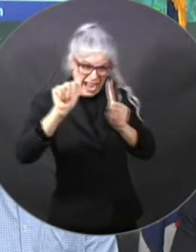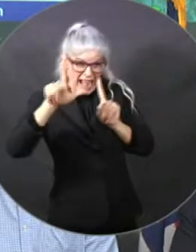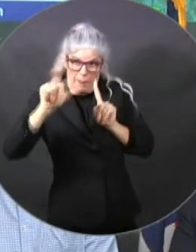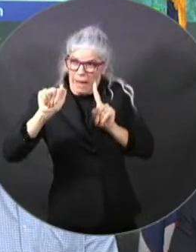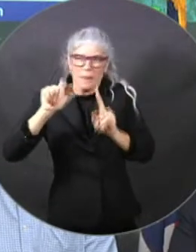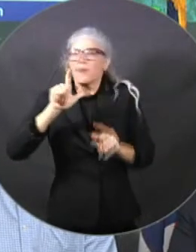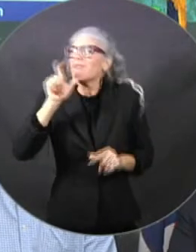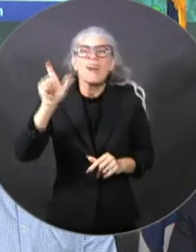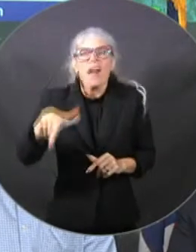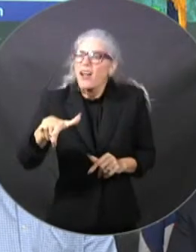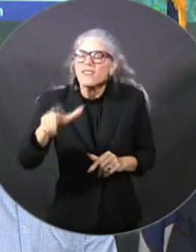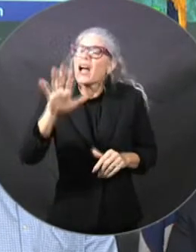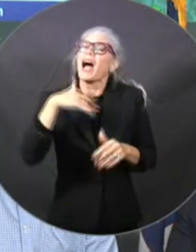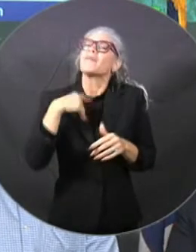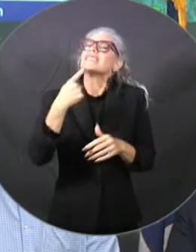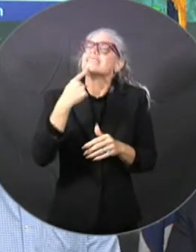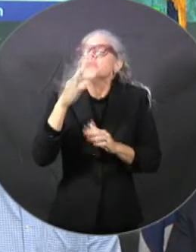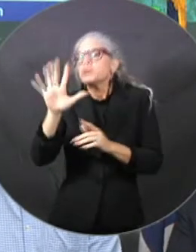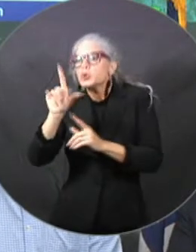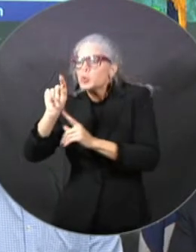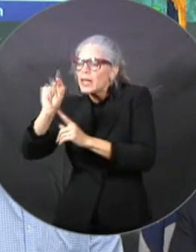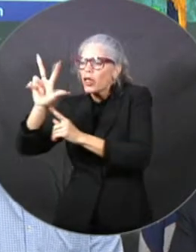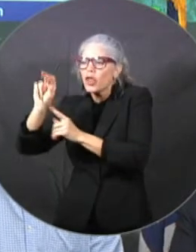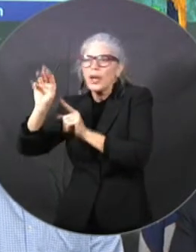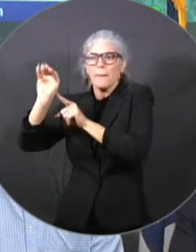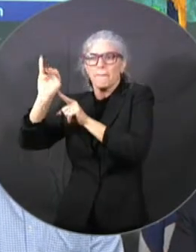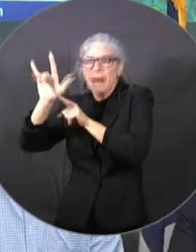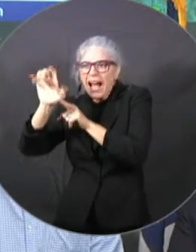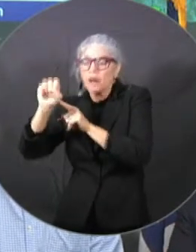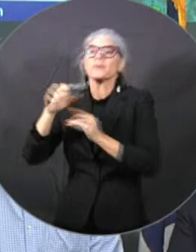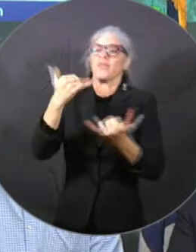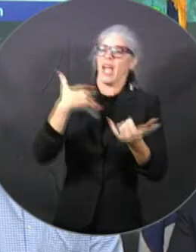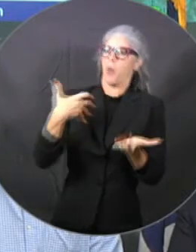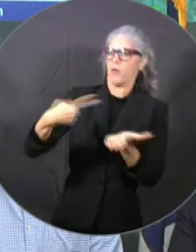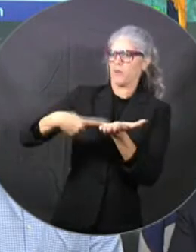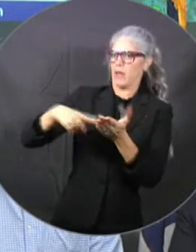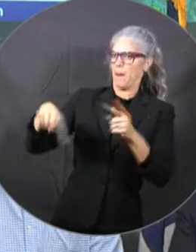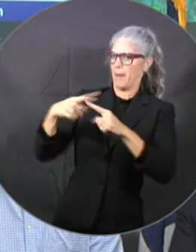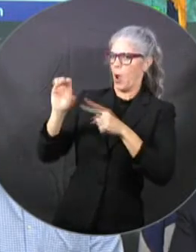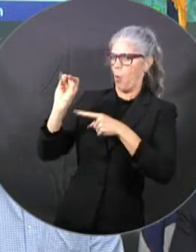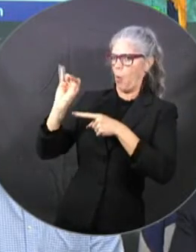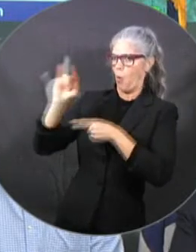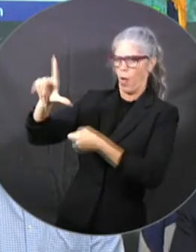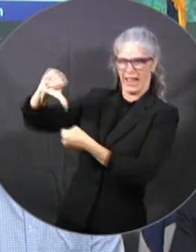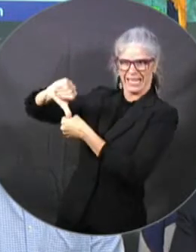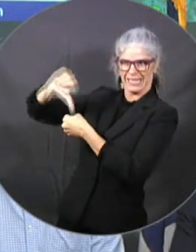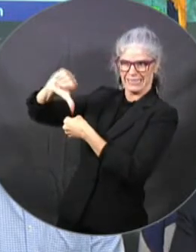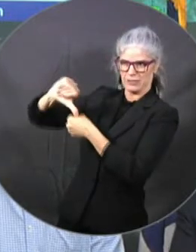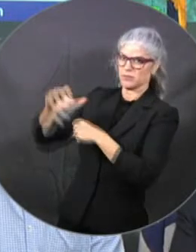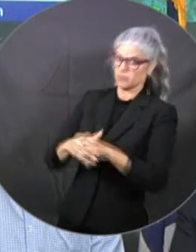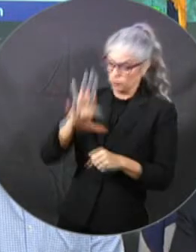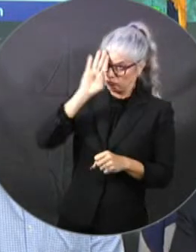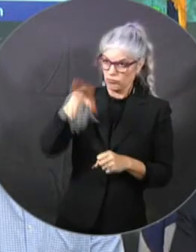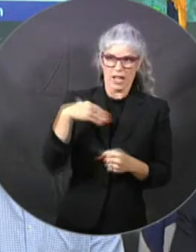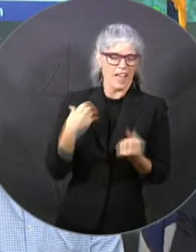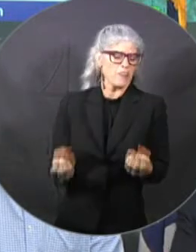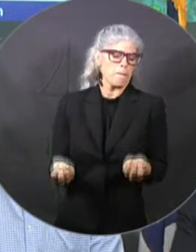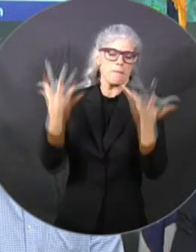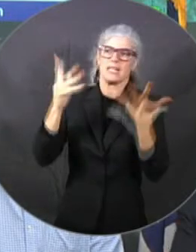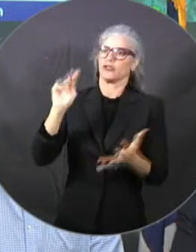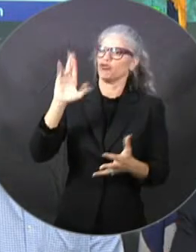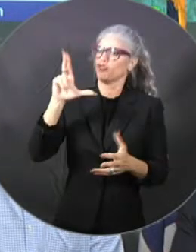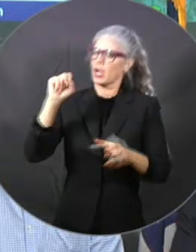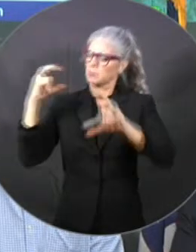and 15 tankers of fuels are in route to central Florida to pre stage with a couple hundred thousand gallons of